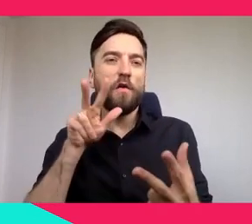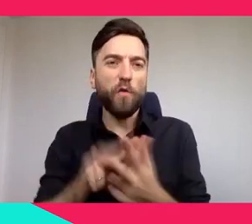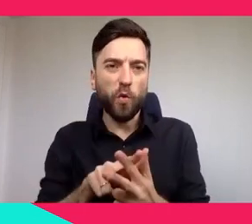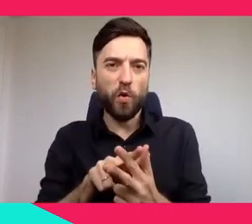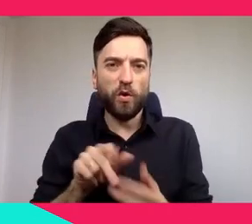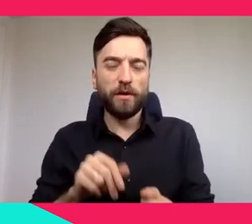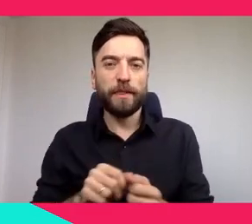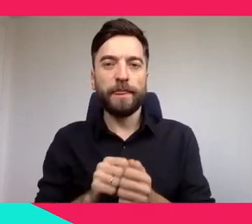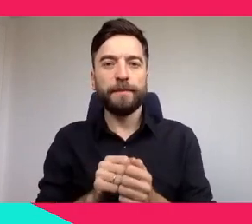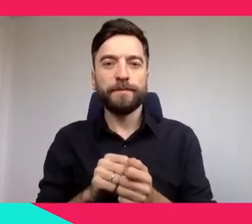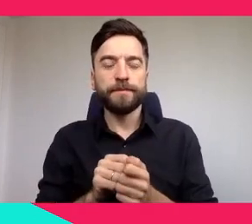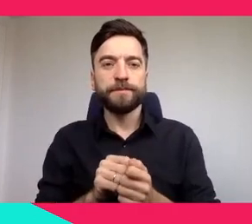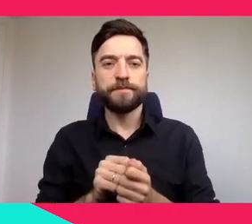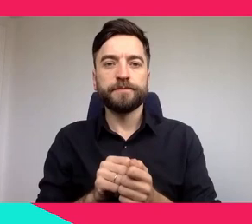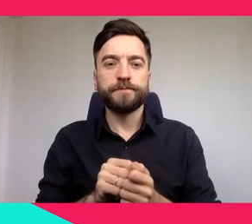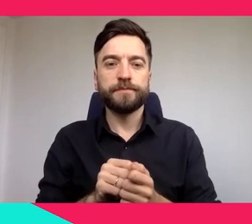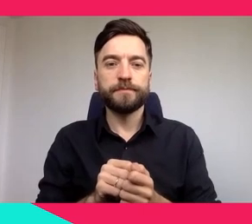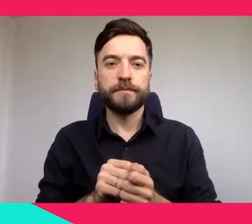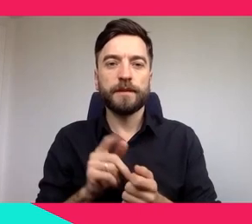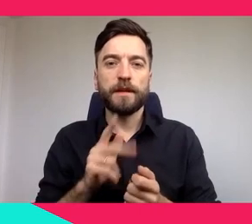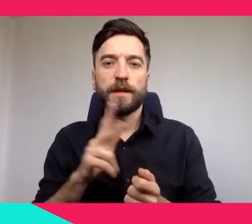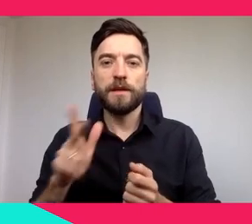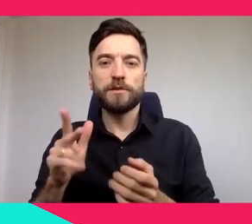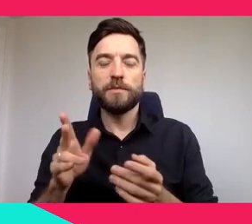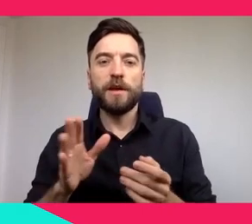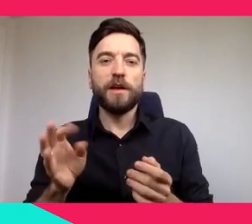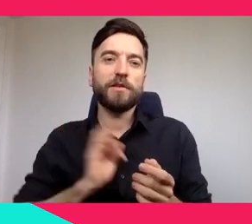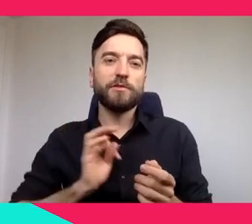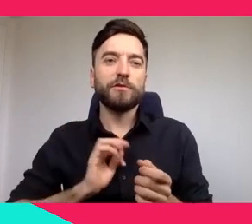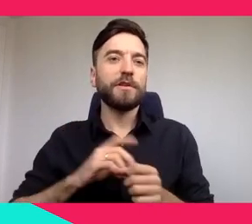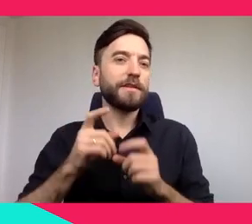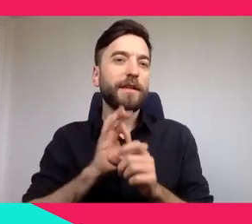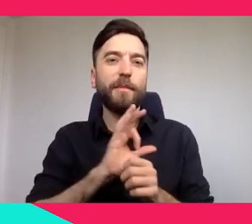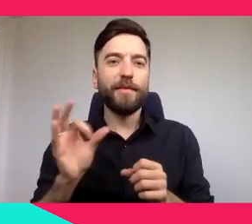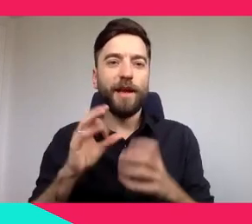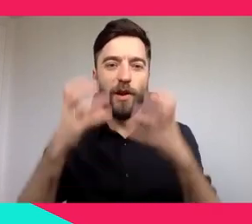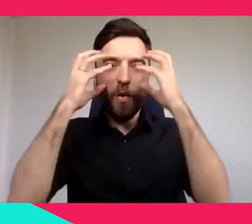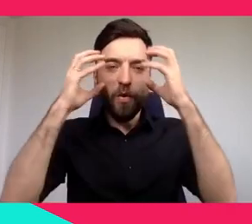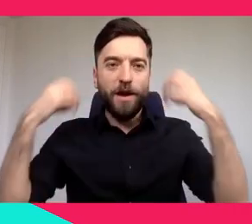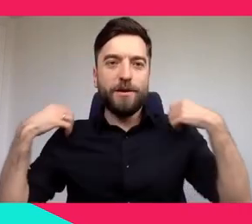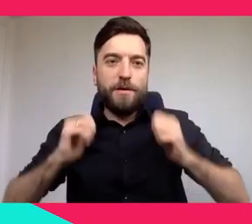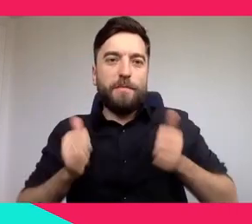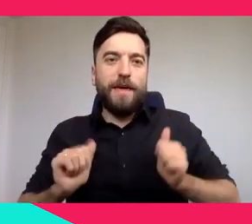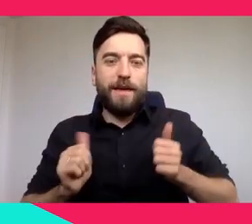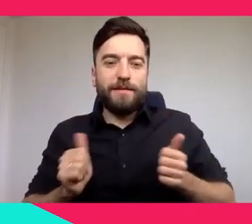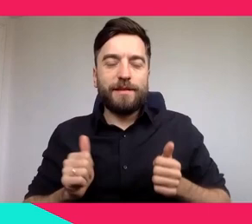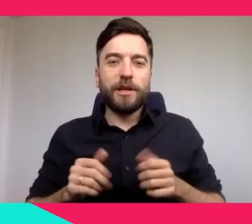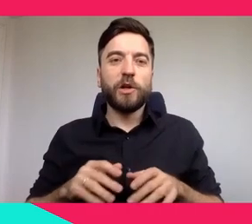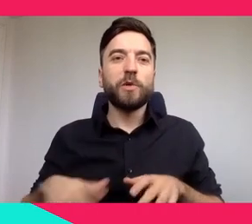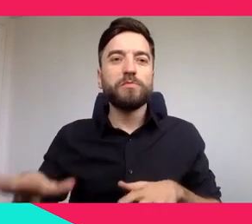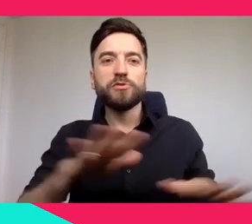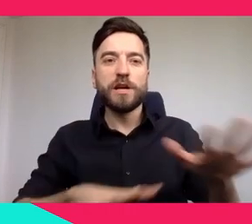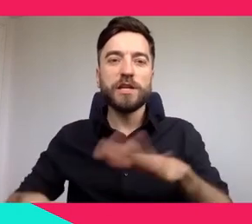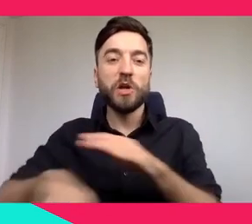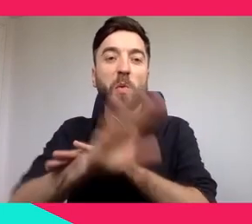virtual reality headset can walk in a big empty space wherever they want. In this experience, visitors meet